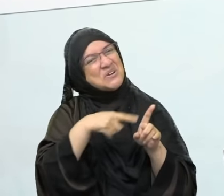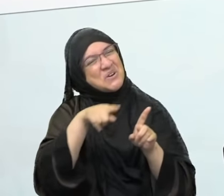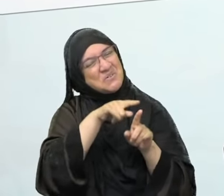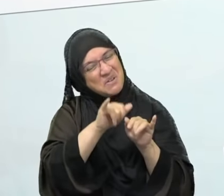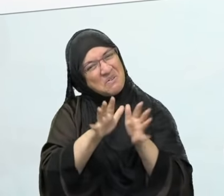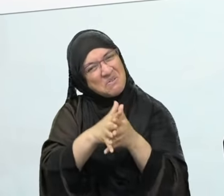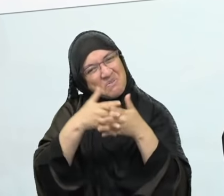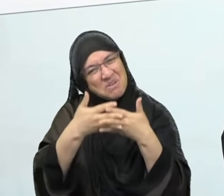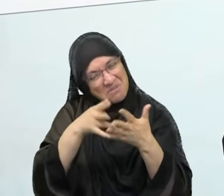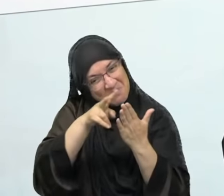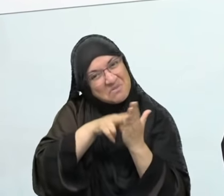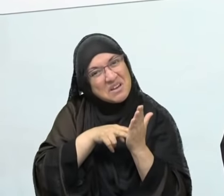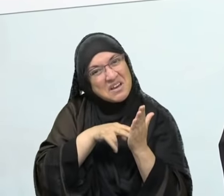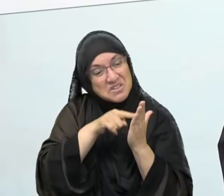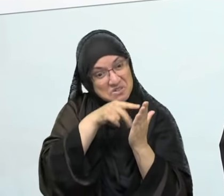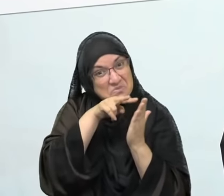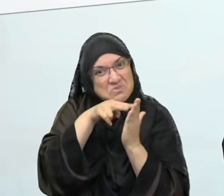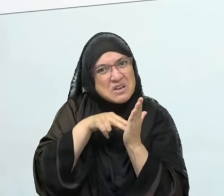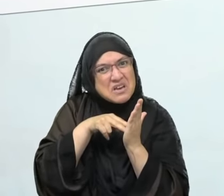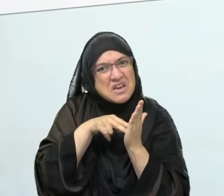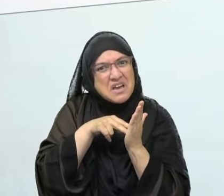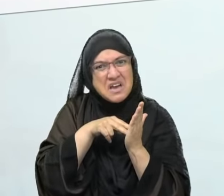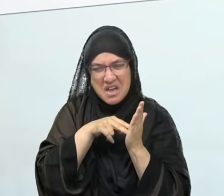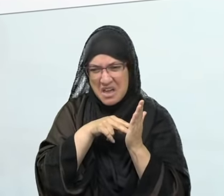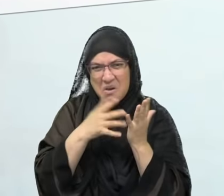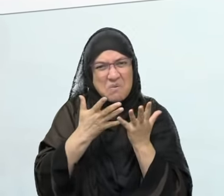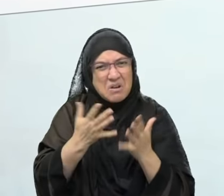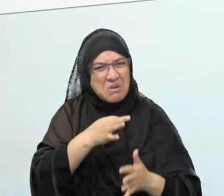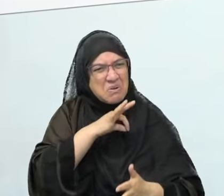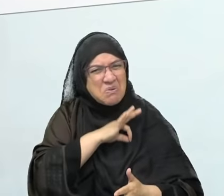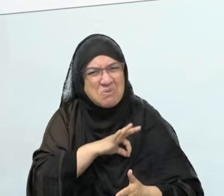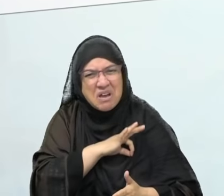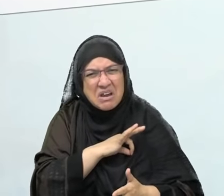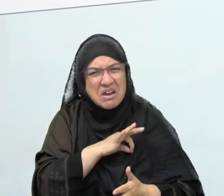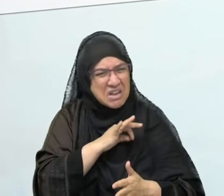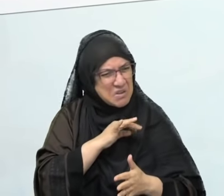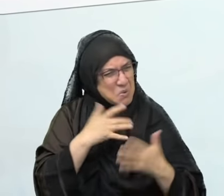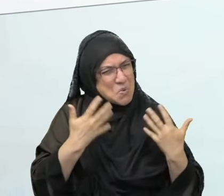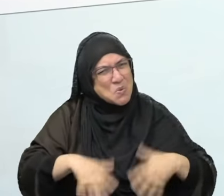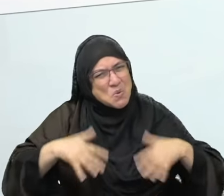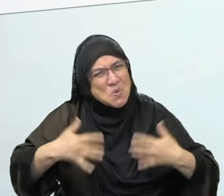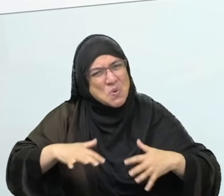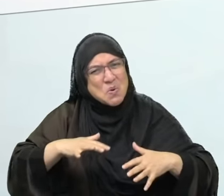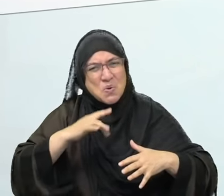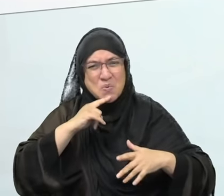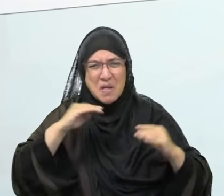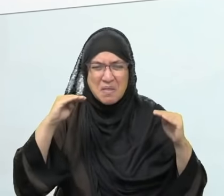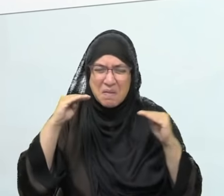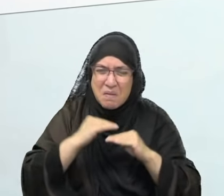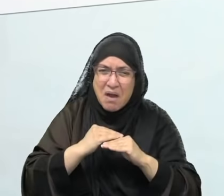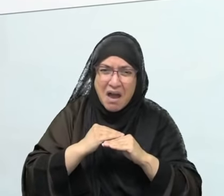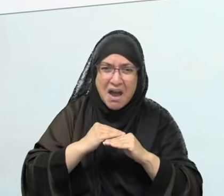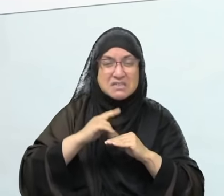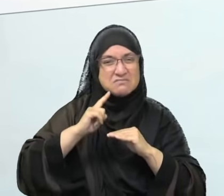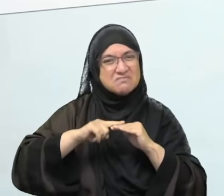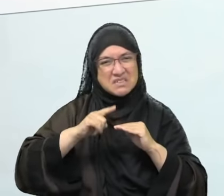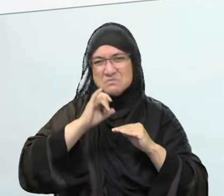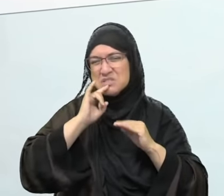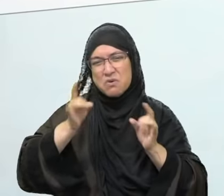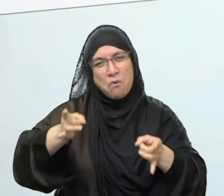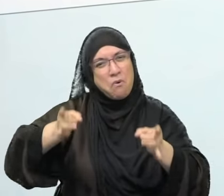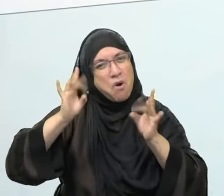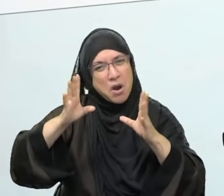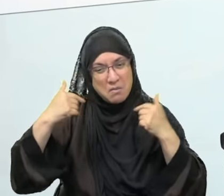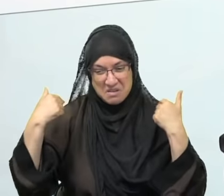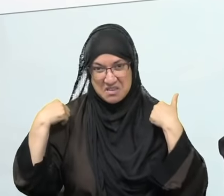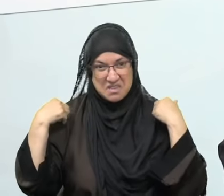extremely serious and looked down upon in our deen. That it is impossible to maintain faith, to